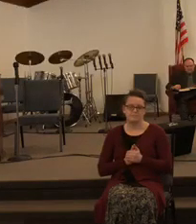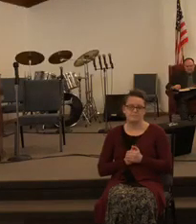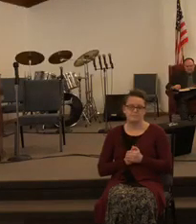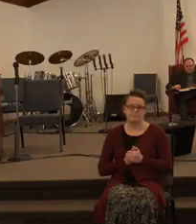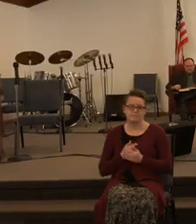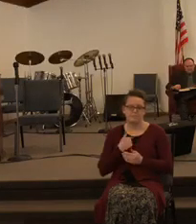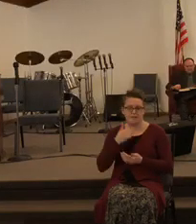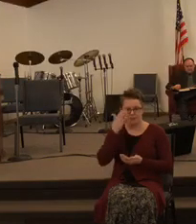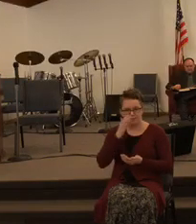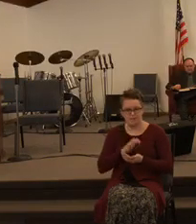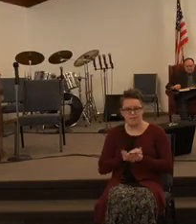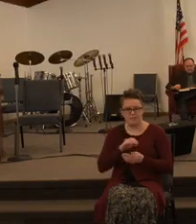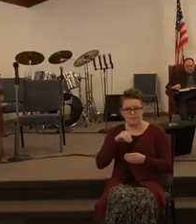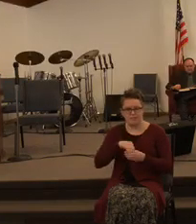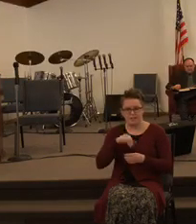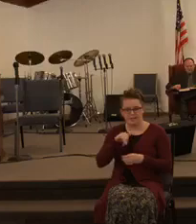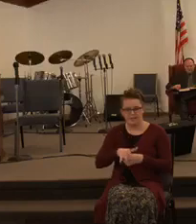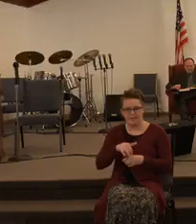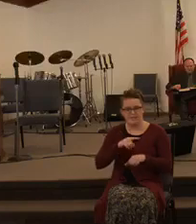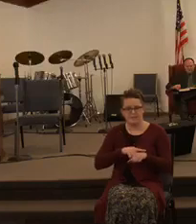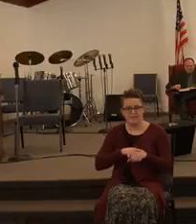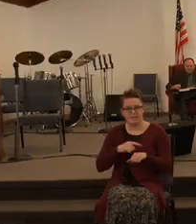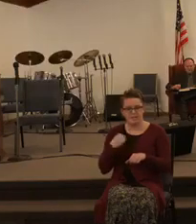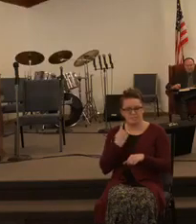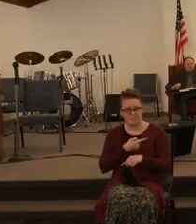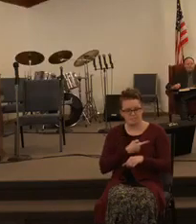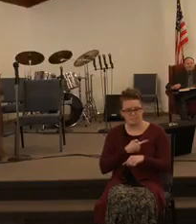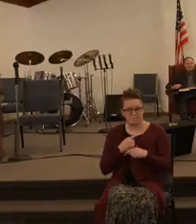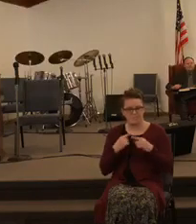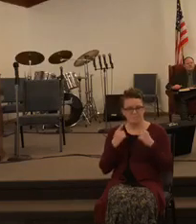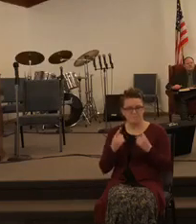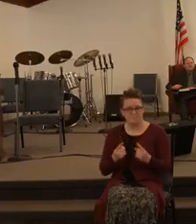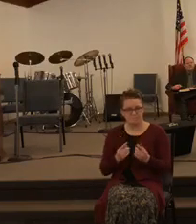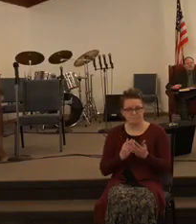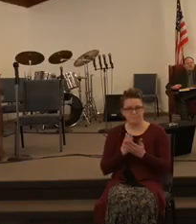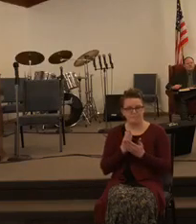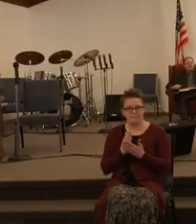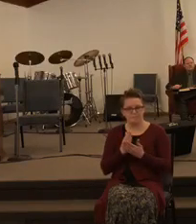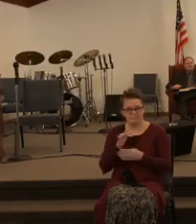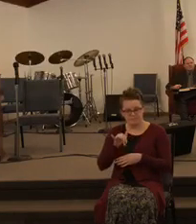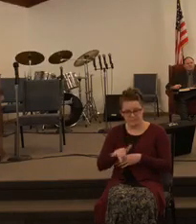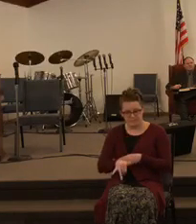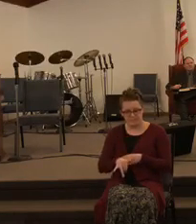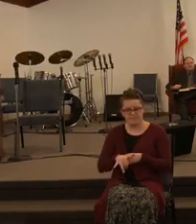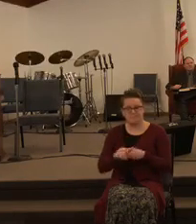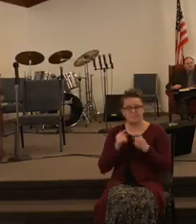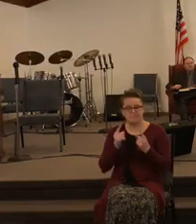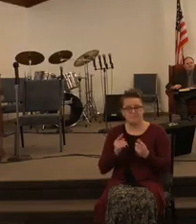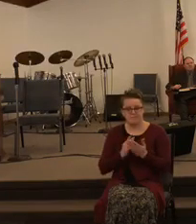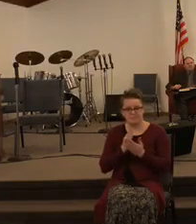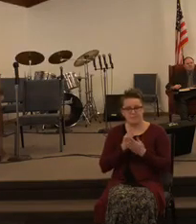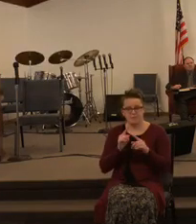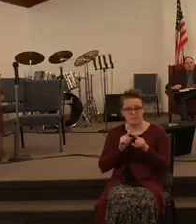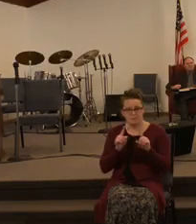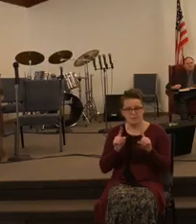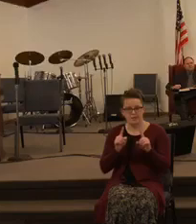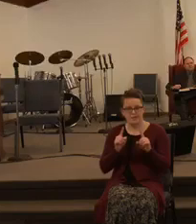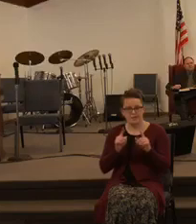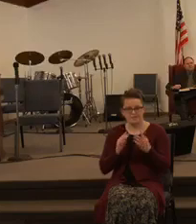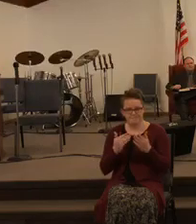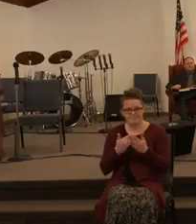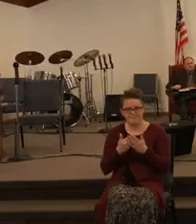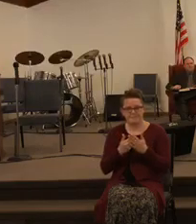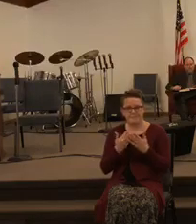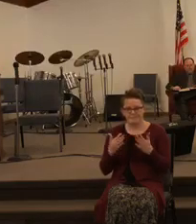I believe that in this time that we've gone through still going through but coming out of God has spoken